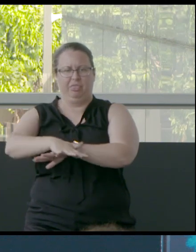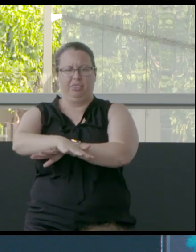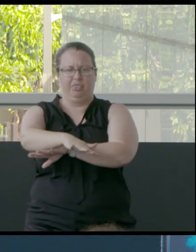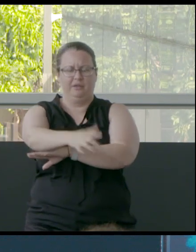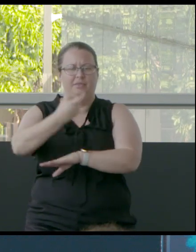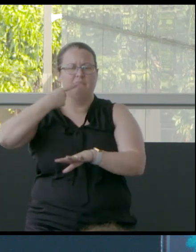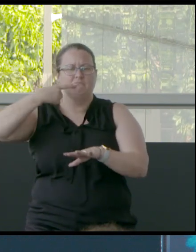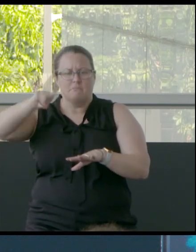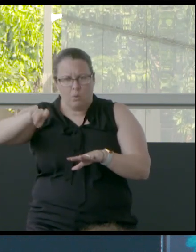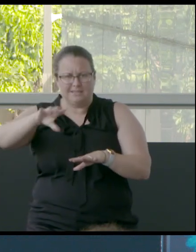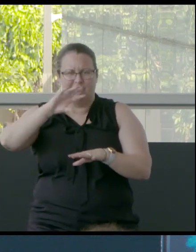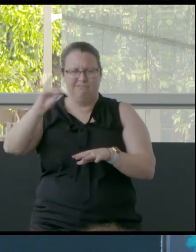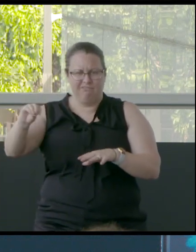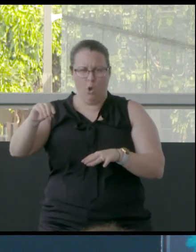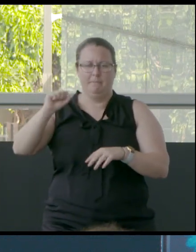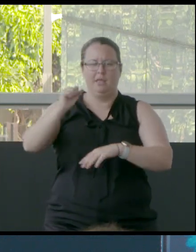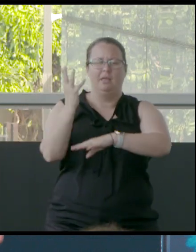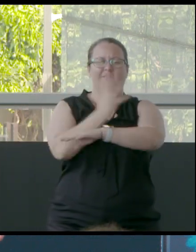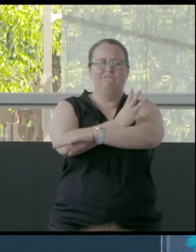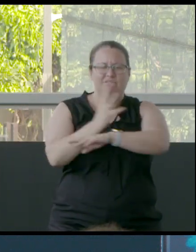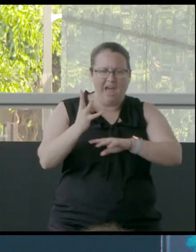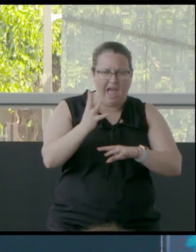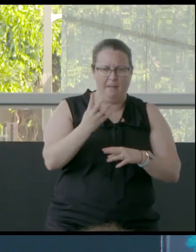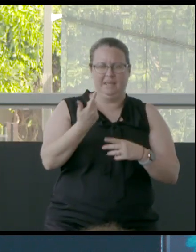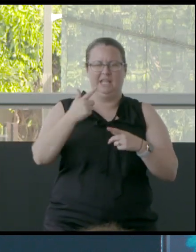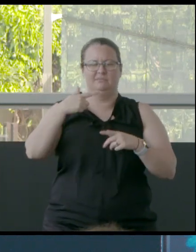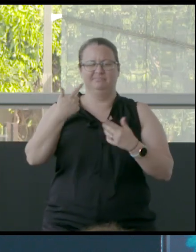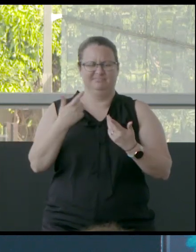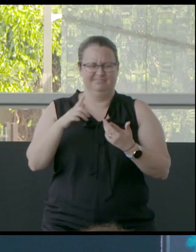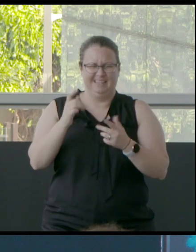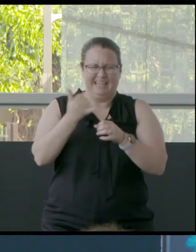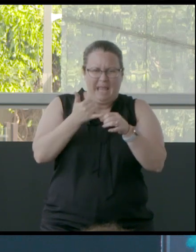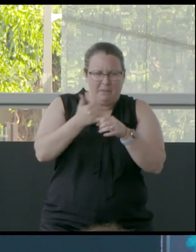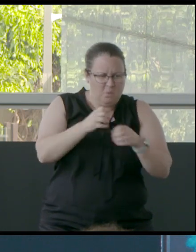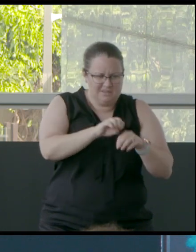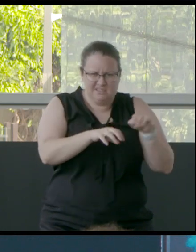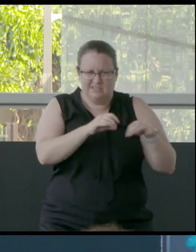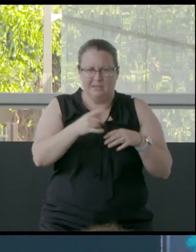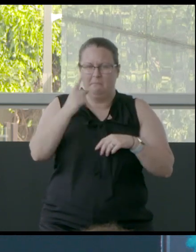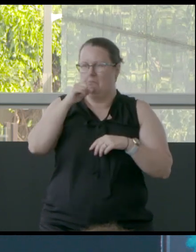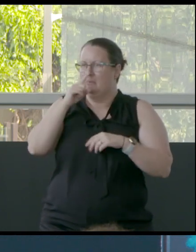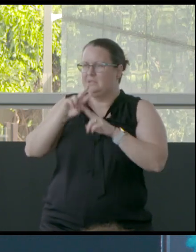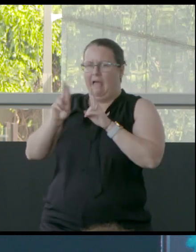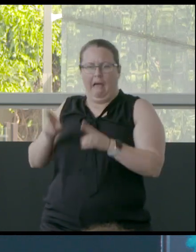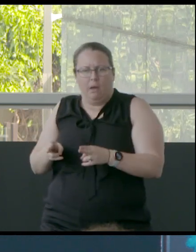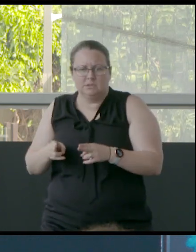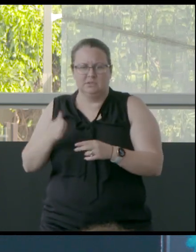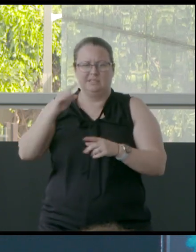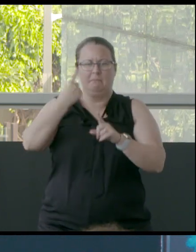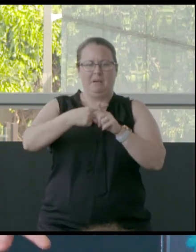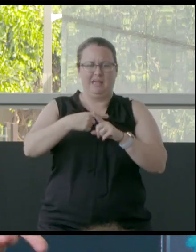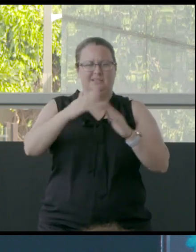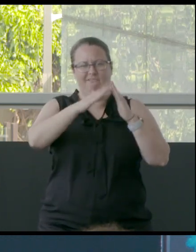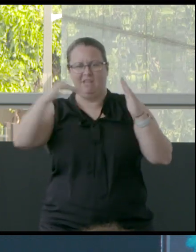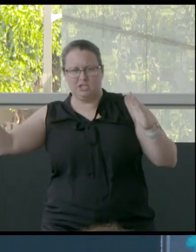the contaminants from agricultural runoff, pesticides, you know, domestic use, industrial use, and of